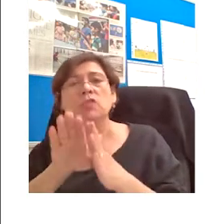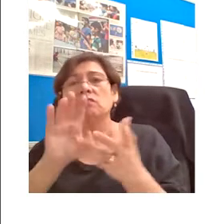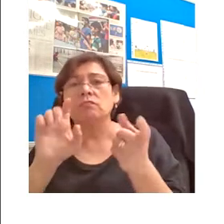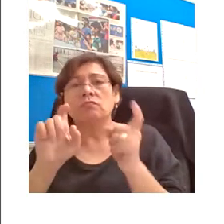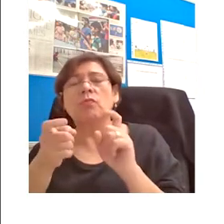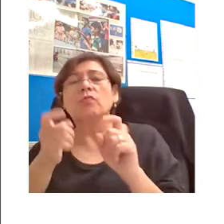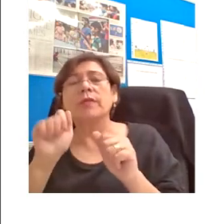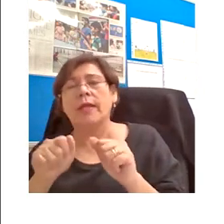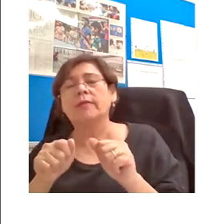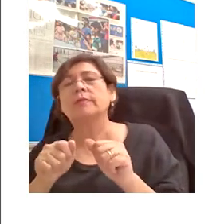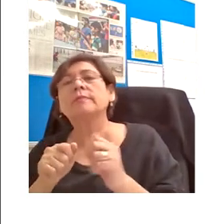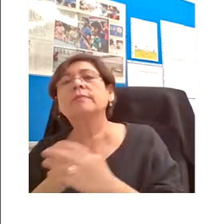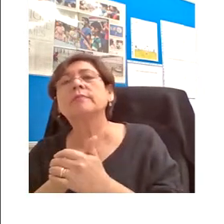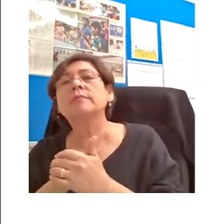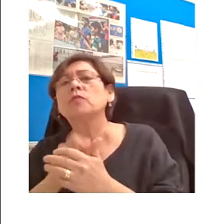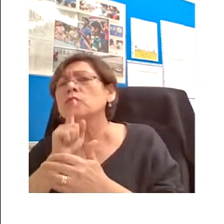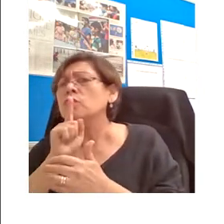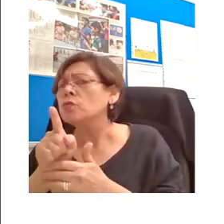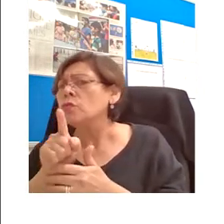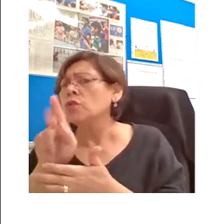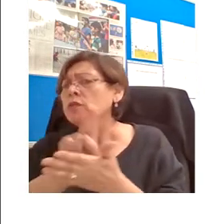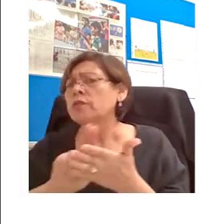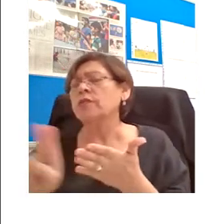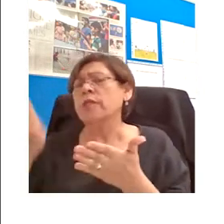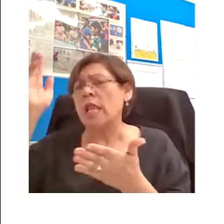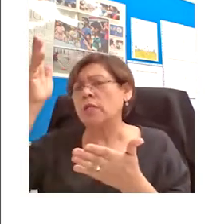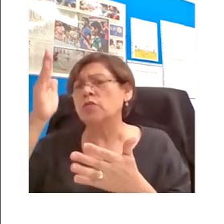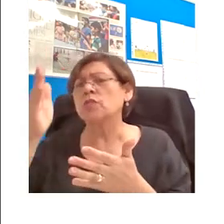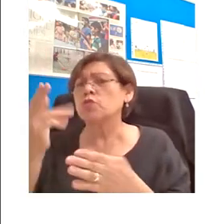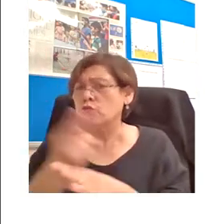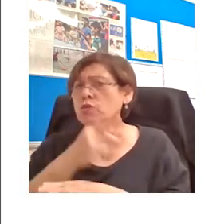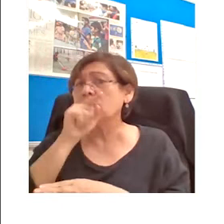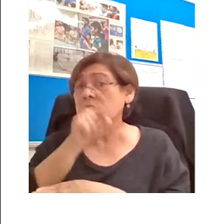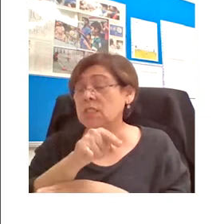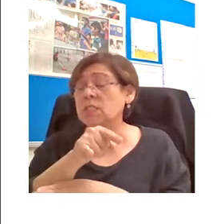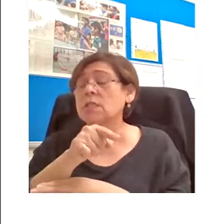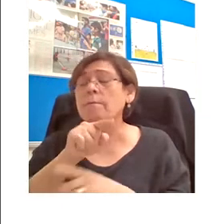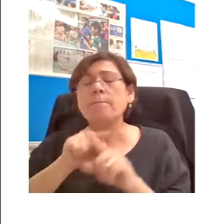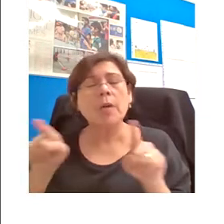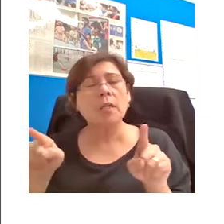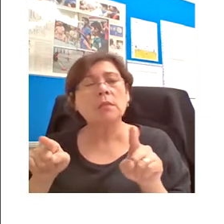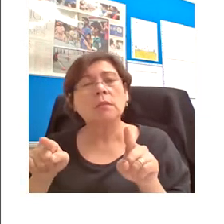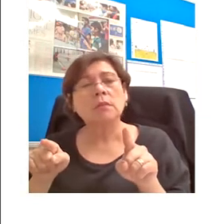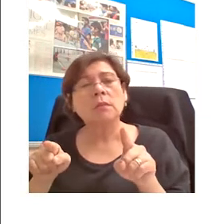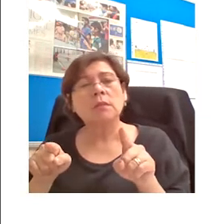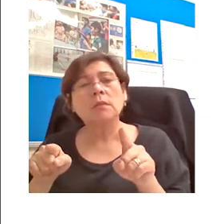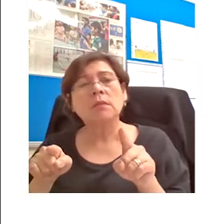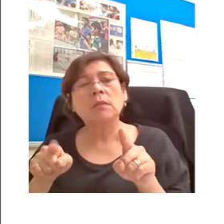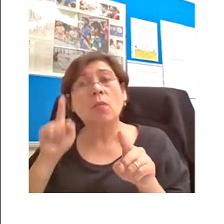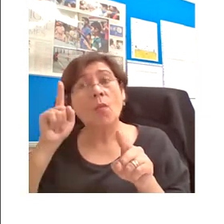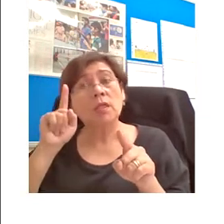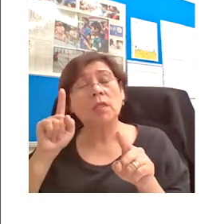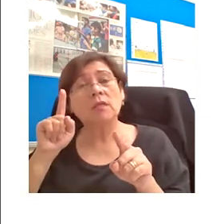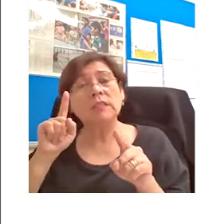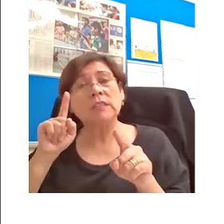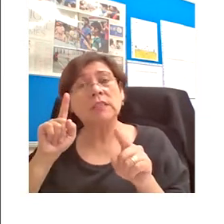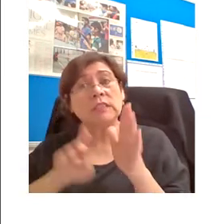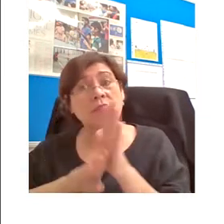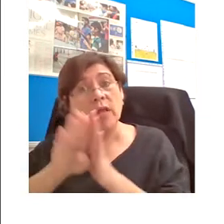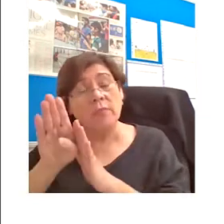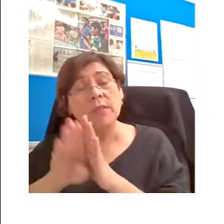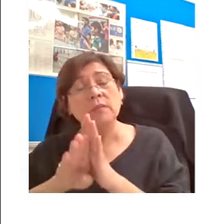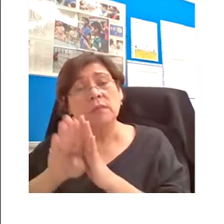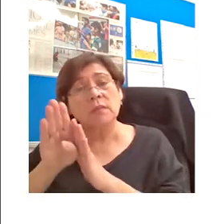Obviously university lecturers are using this, but again, one of the most striking developments is to see how useful